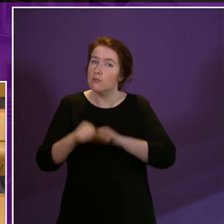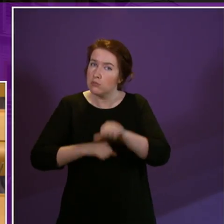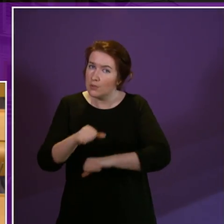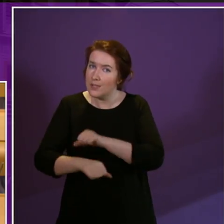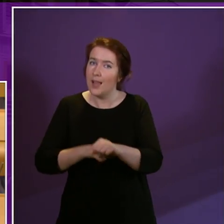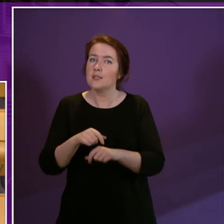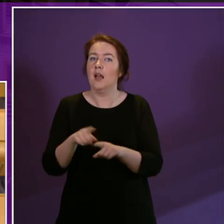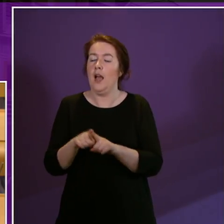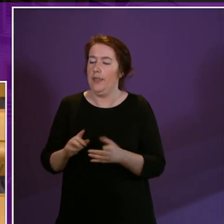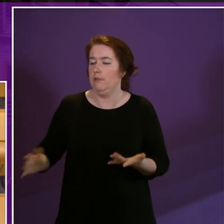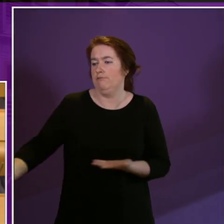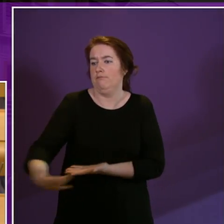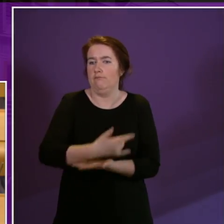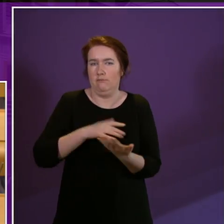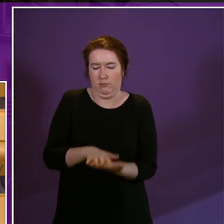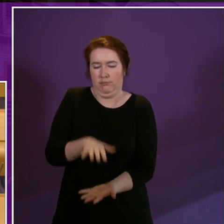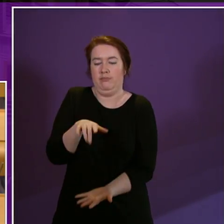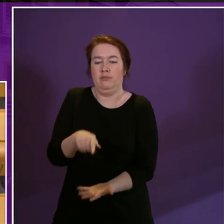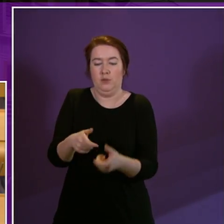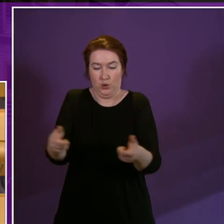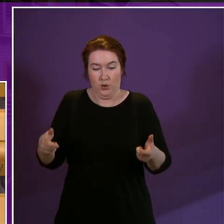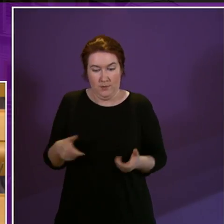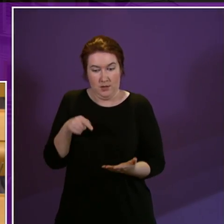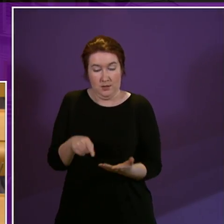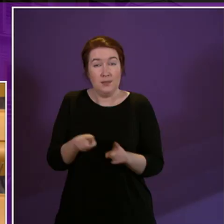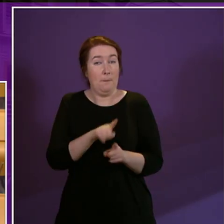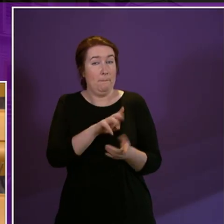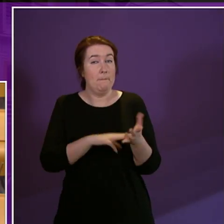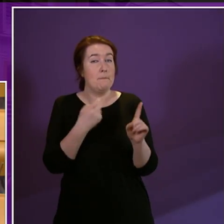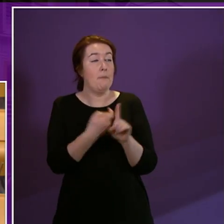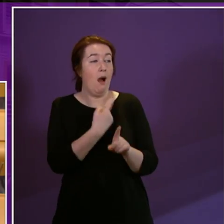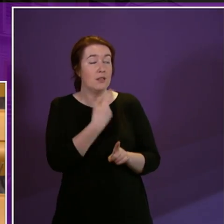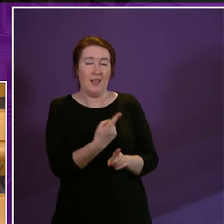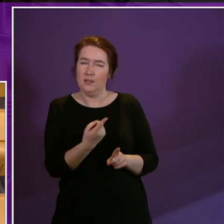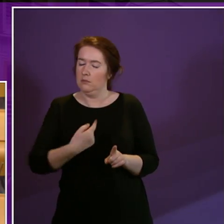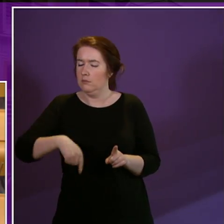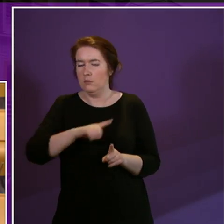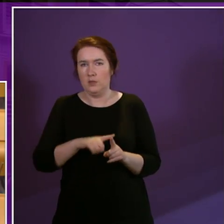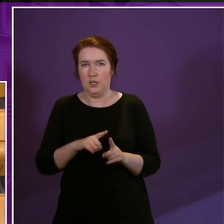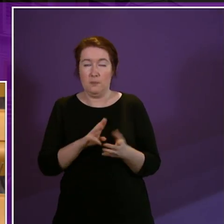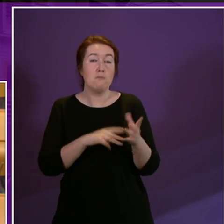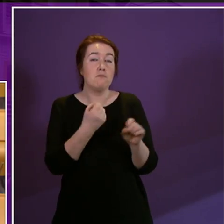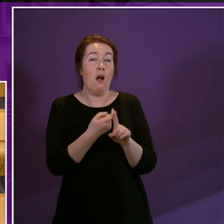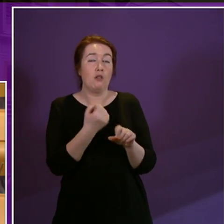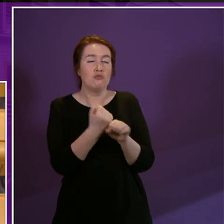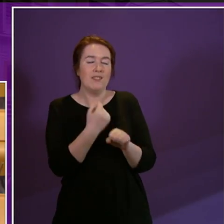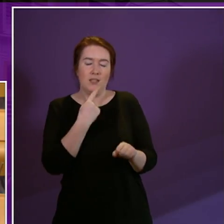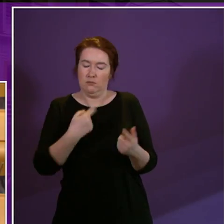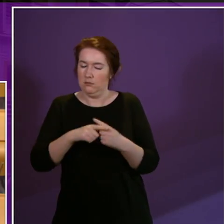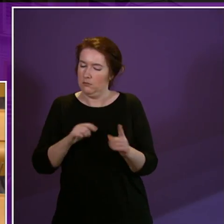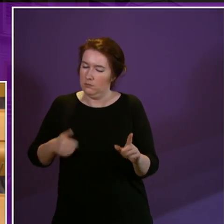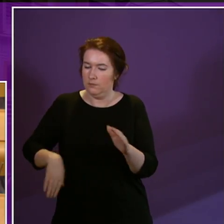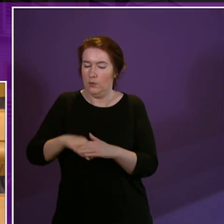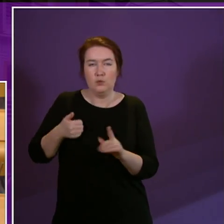pulling together this document, which is, as Mark said, we absolutely, Mark Griffin said, we absolutely support.